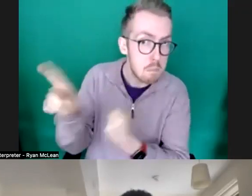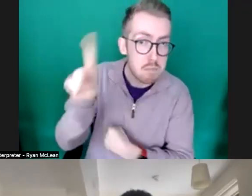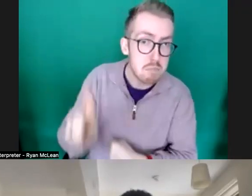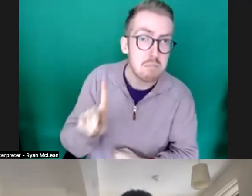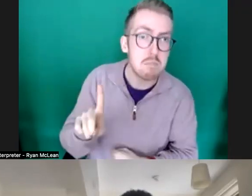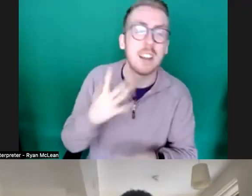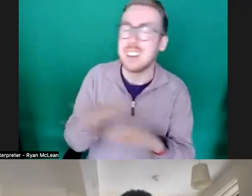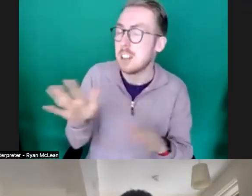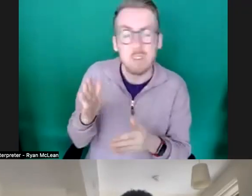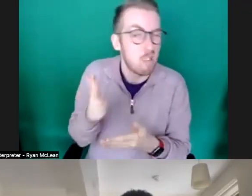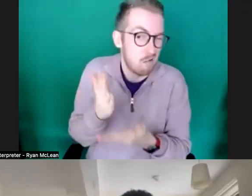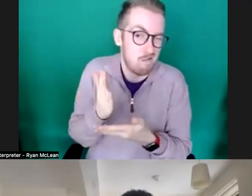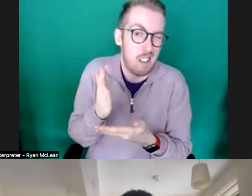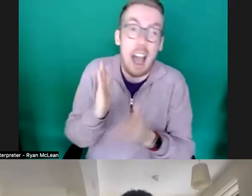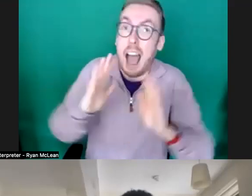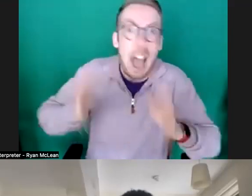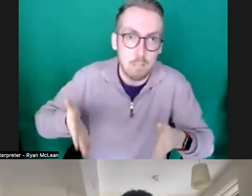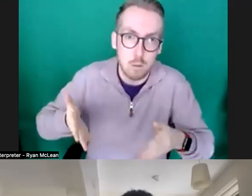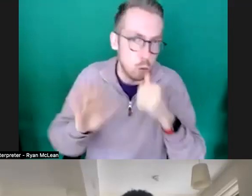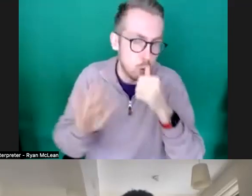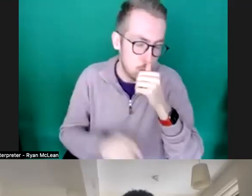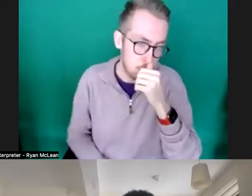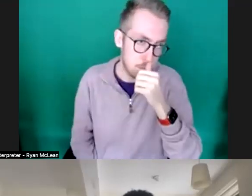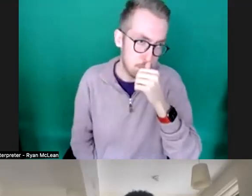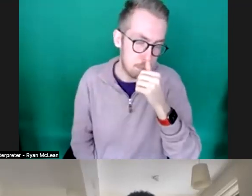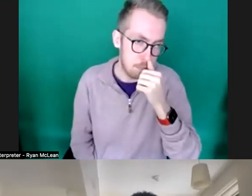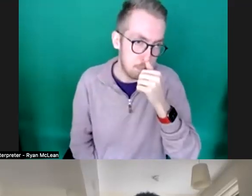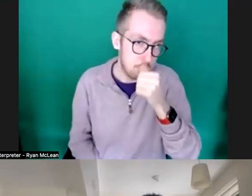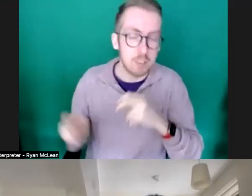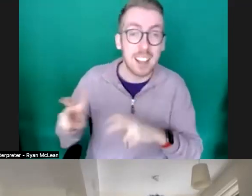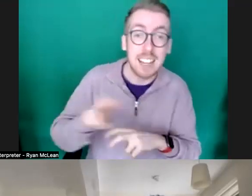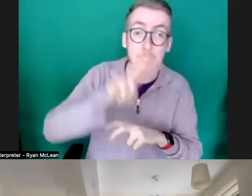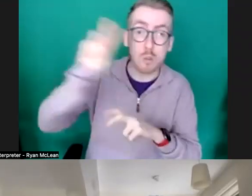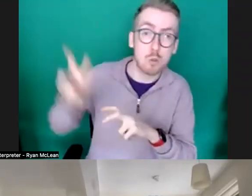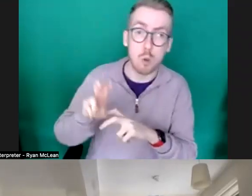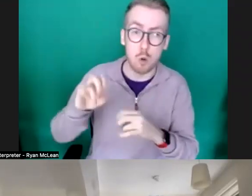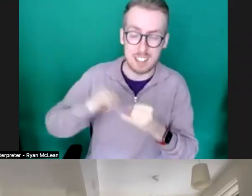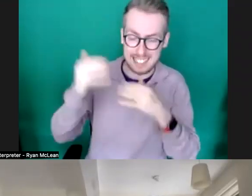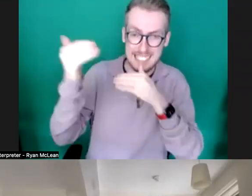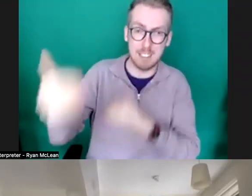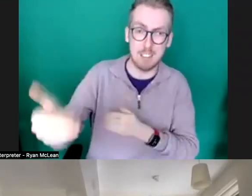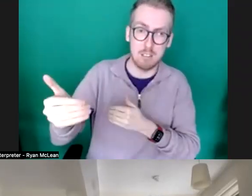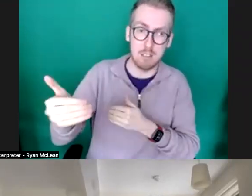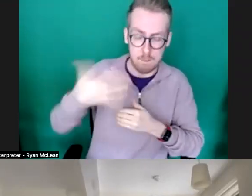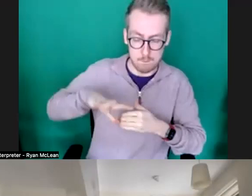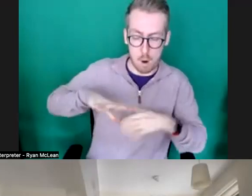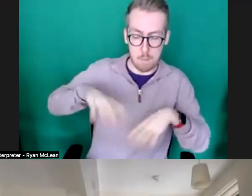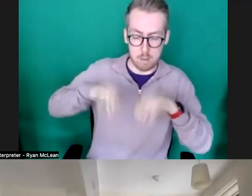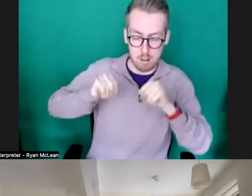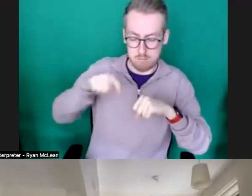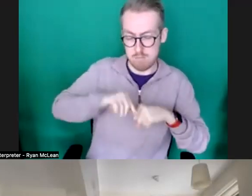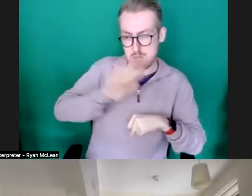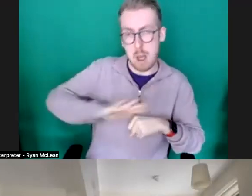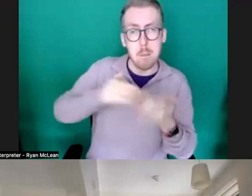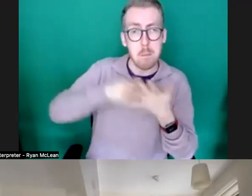um the the touring season that we operate tends to run from the start